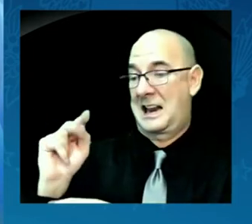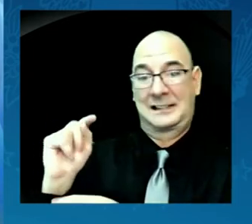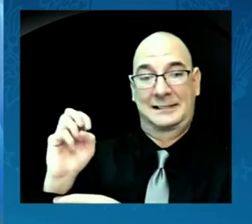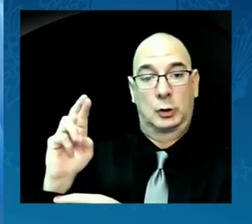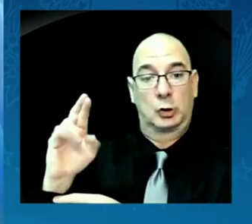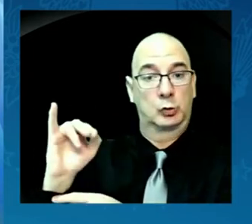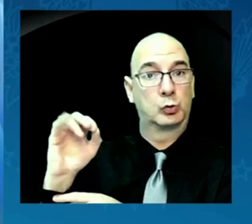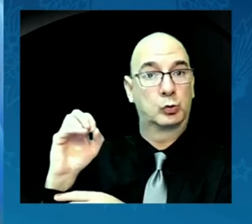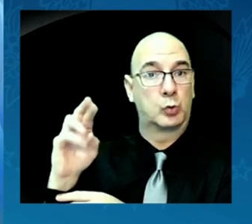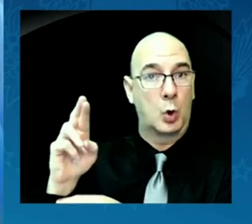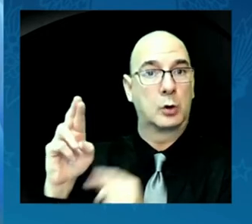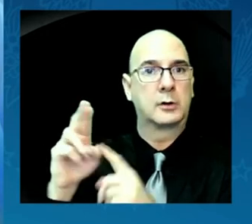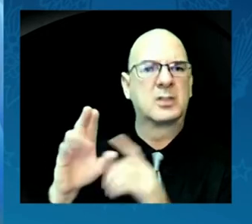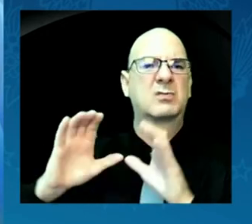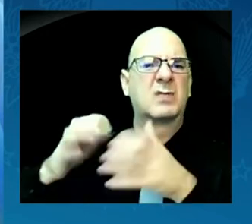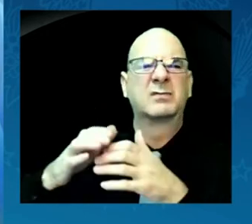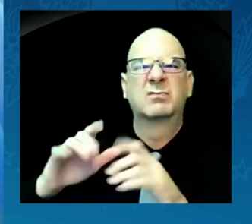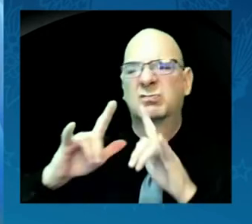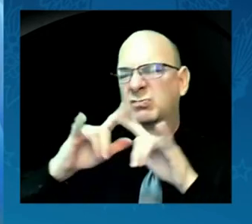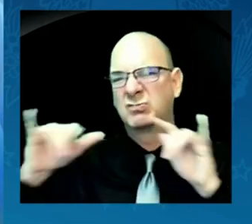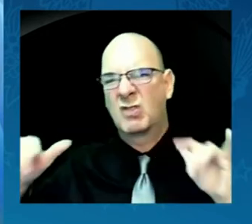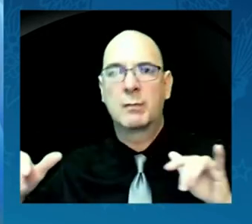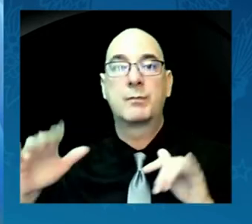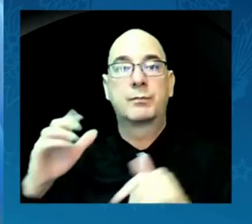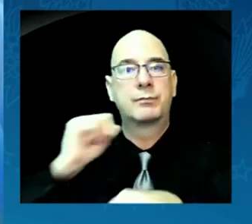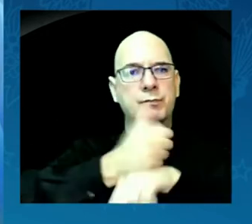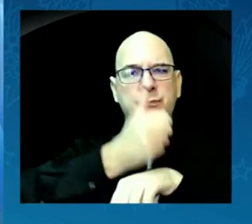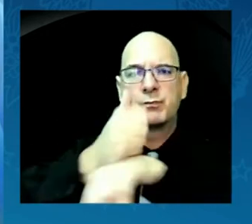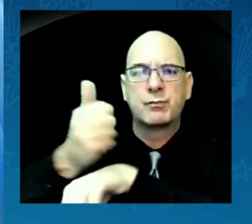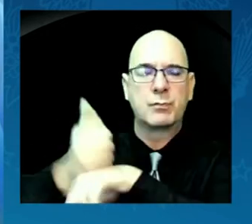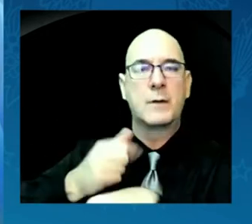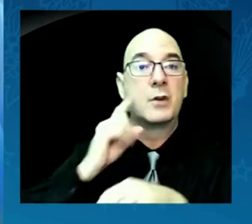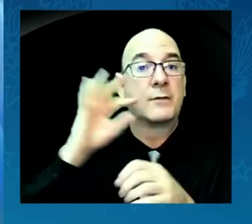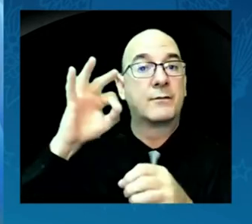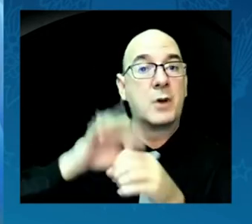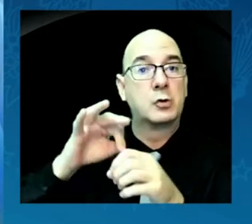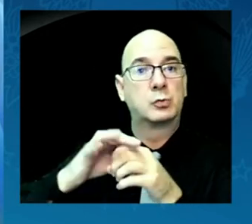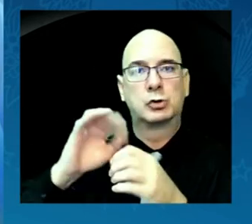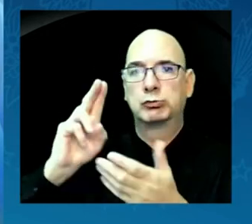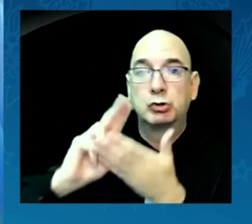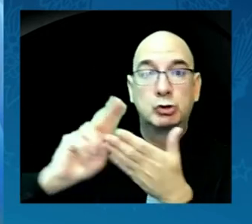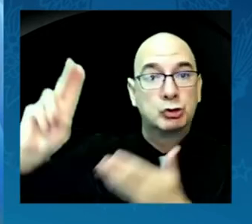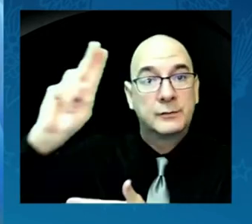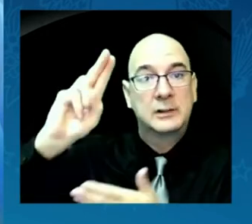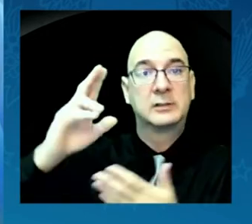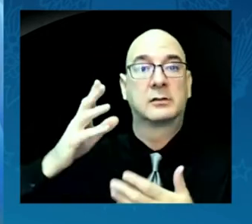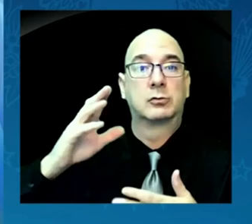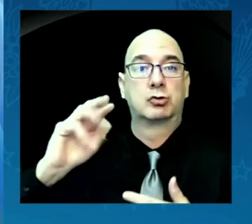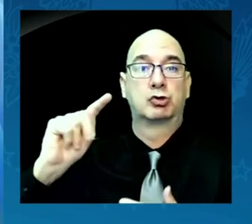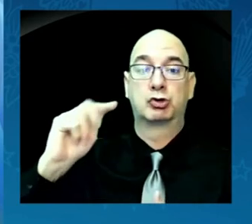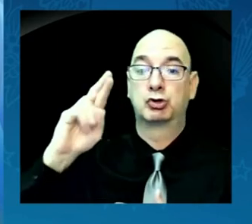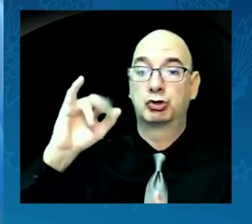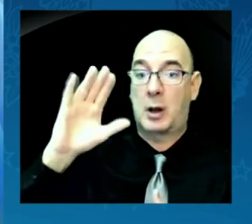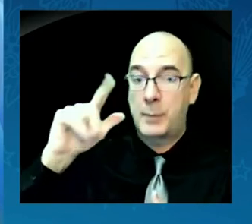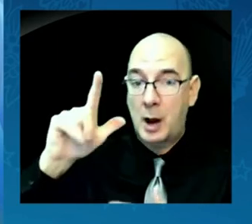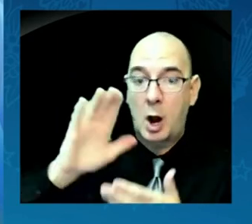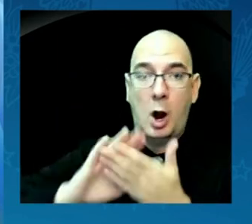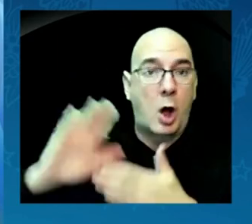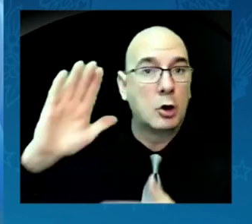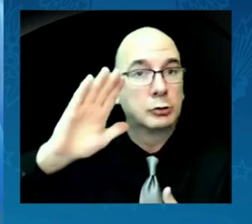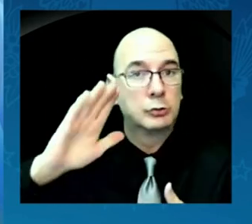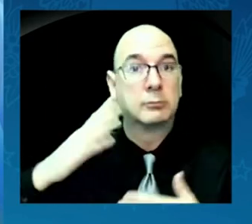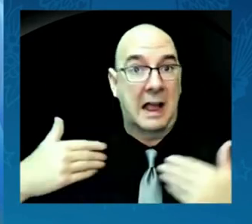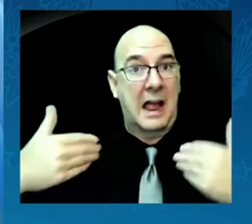universities. And our administration has created a steering group across agencies that has hosted six tribal